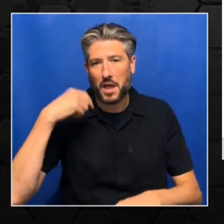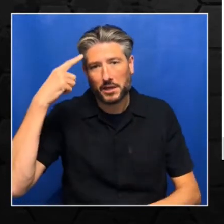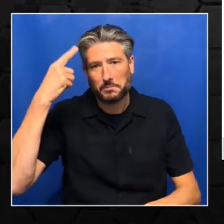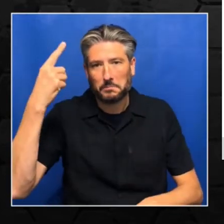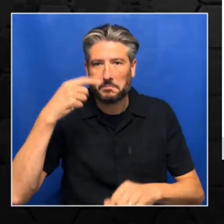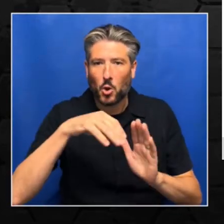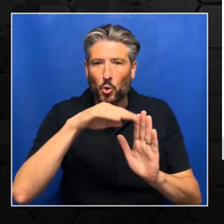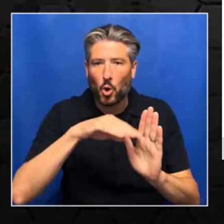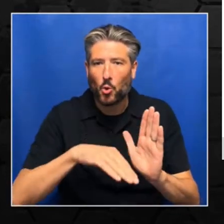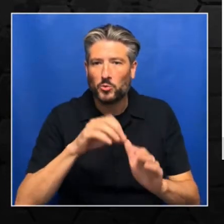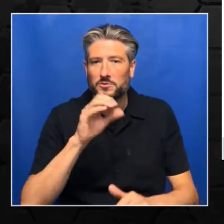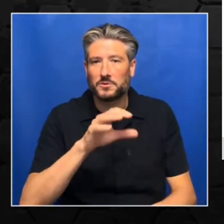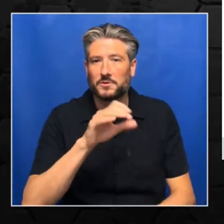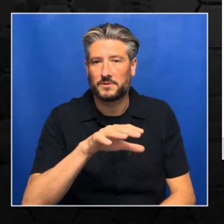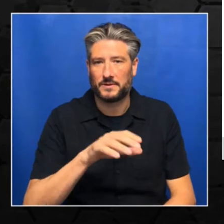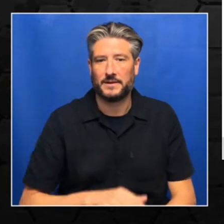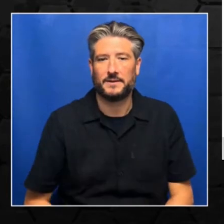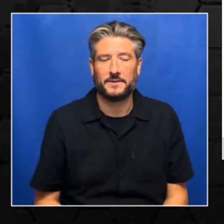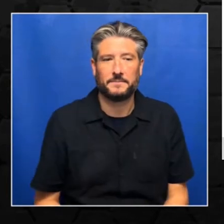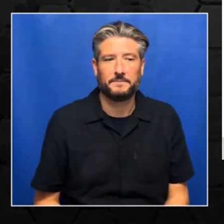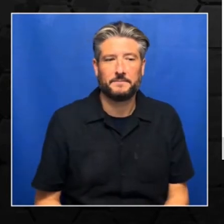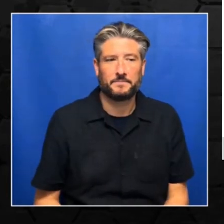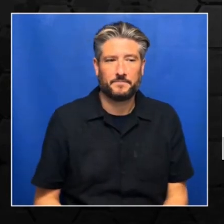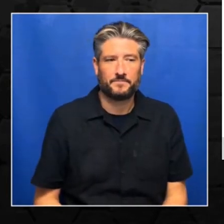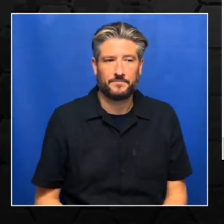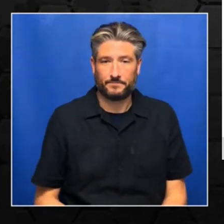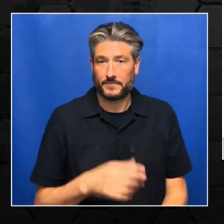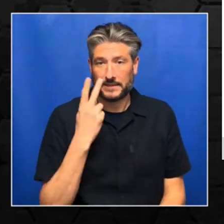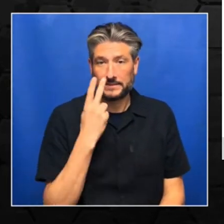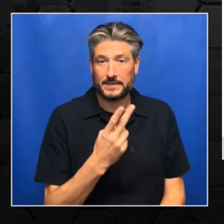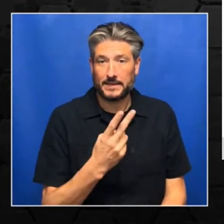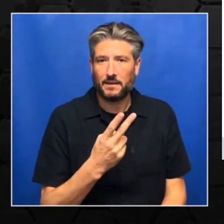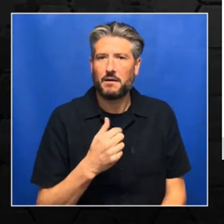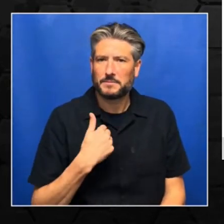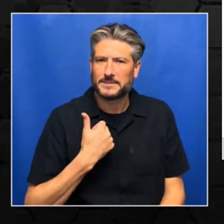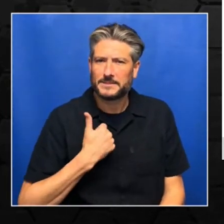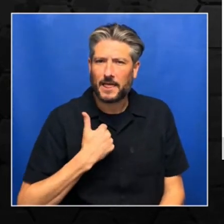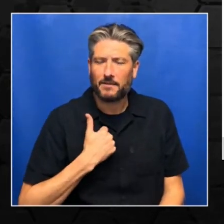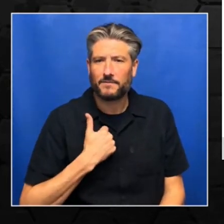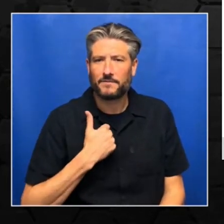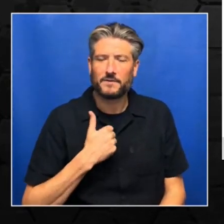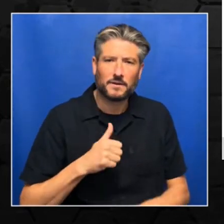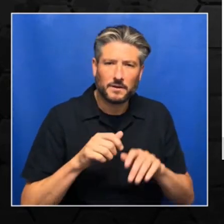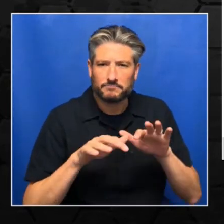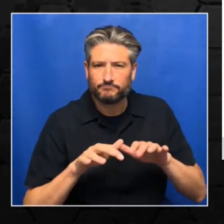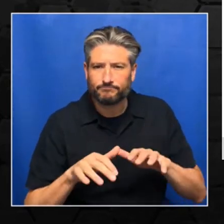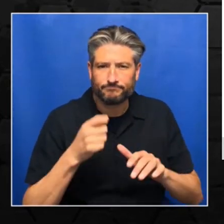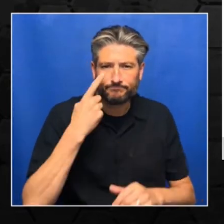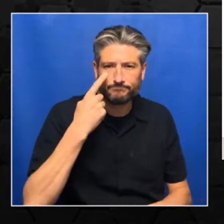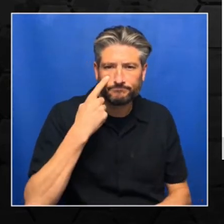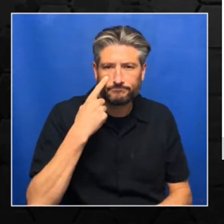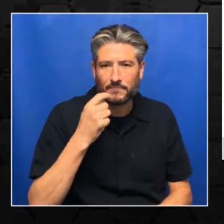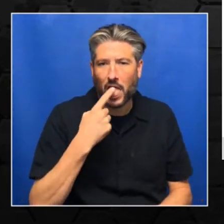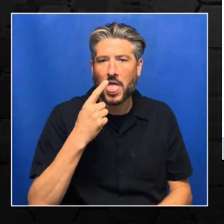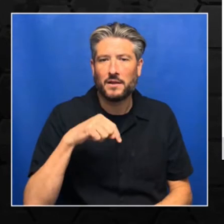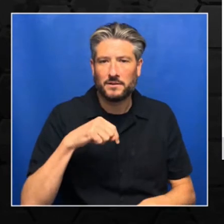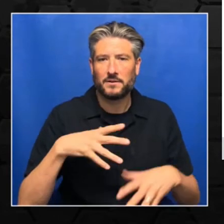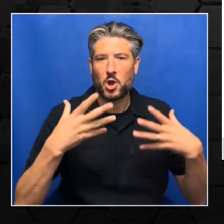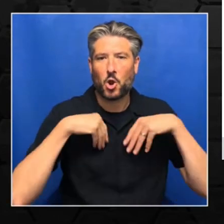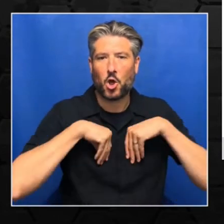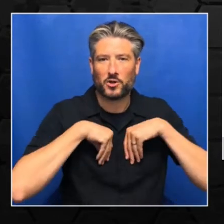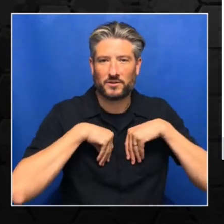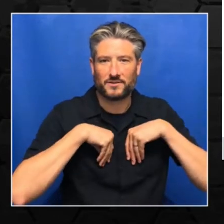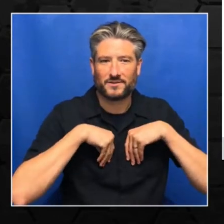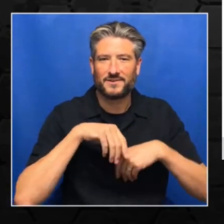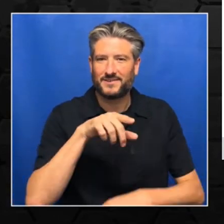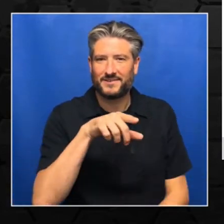practice over here because it provides hands-on learning experience. And this will help you to retain your information for much longer time. So